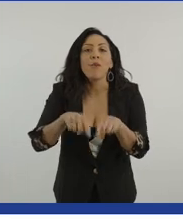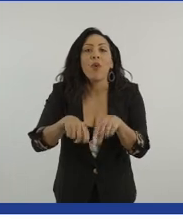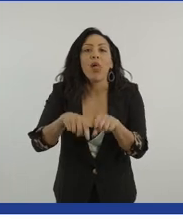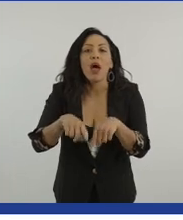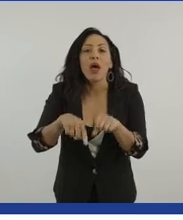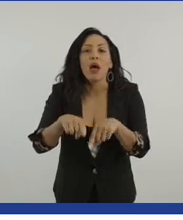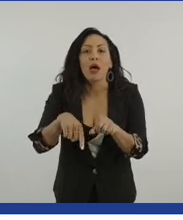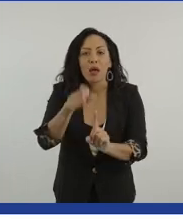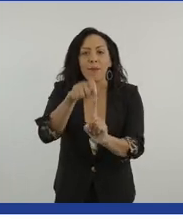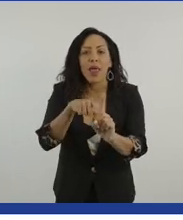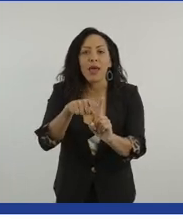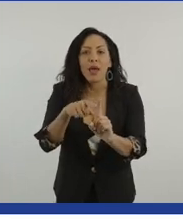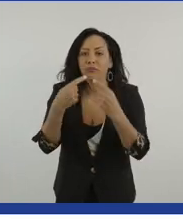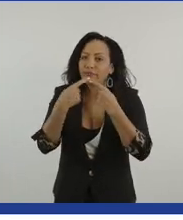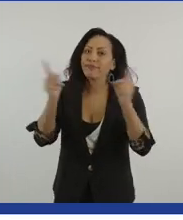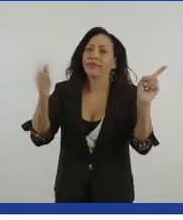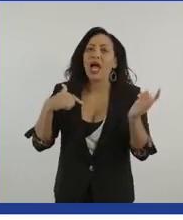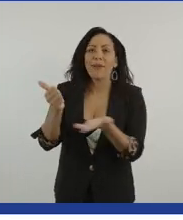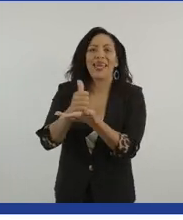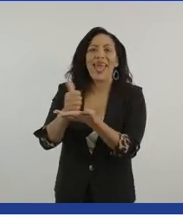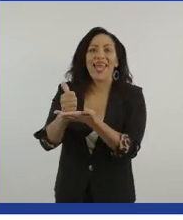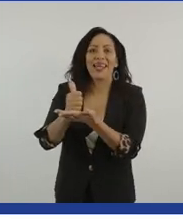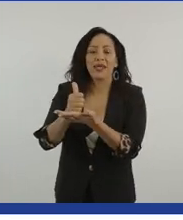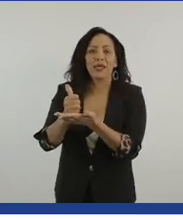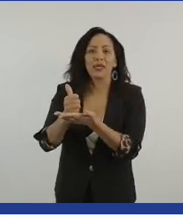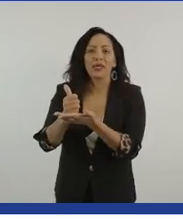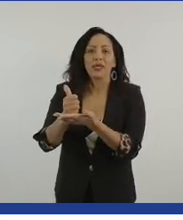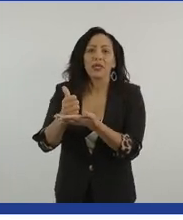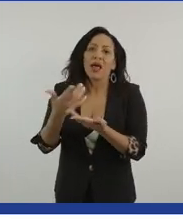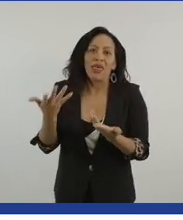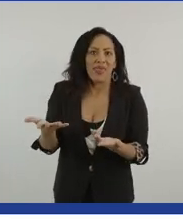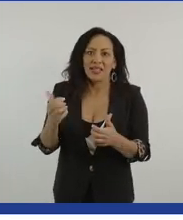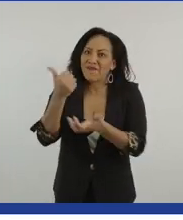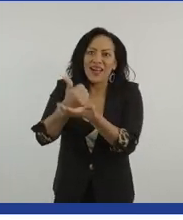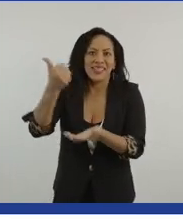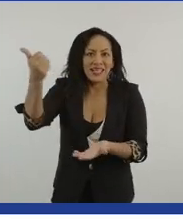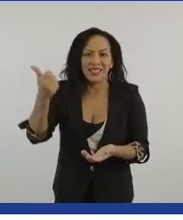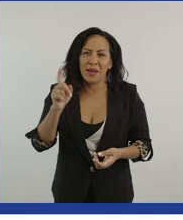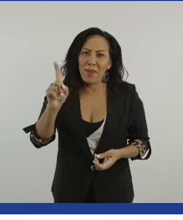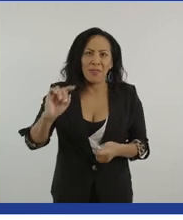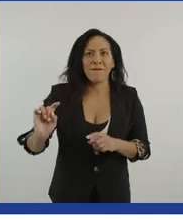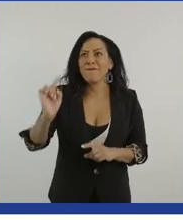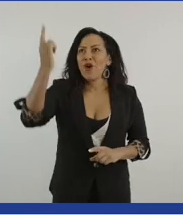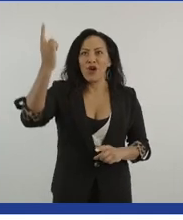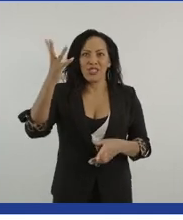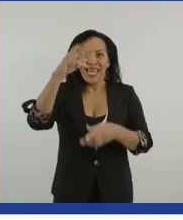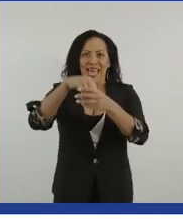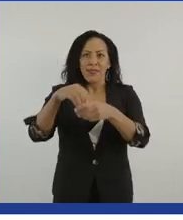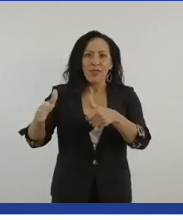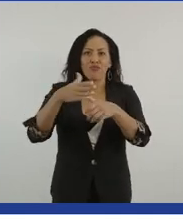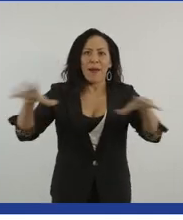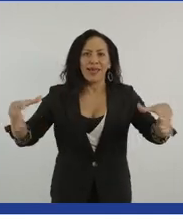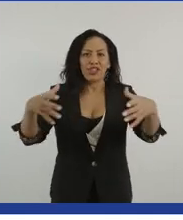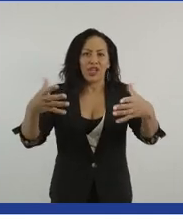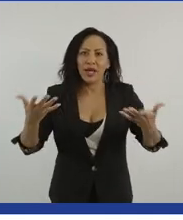how many ever are in the premiership at the moment is so difficult. And that's, and that's why we do what we do. We want to make that